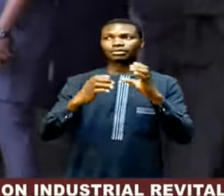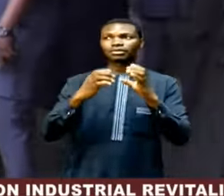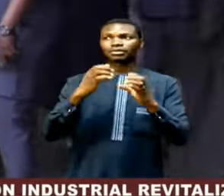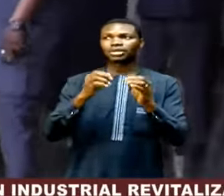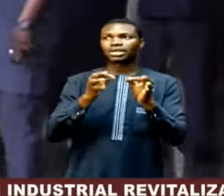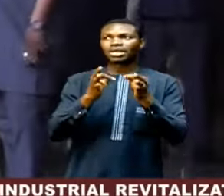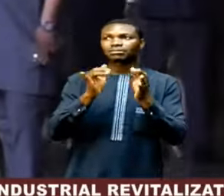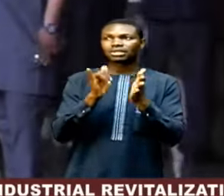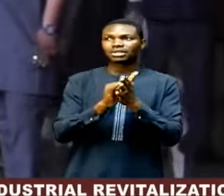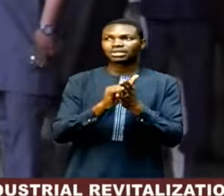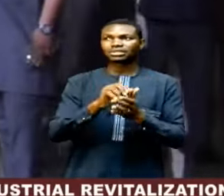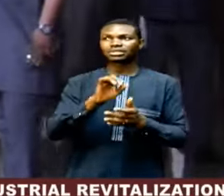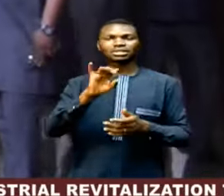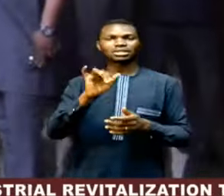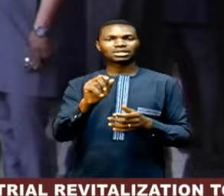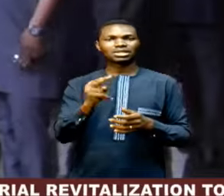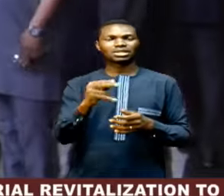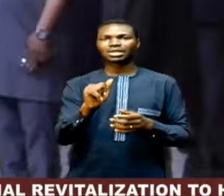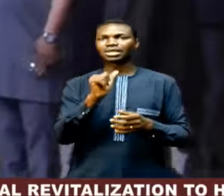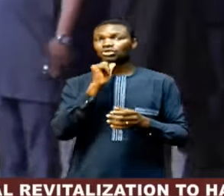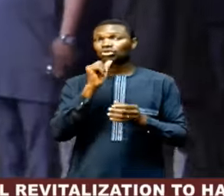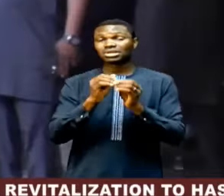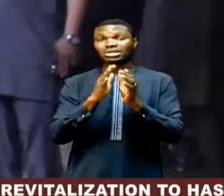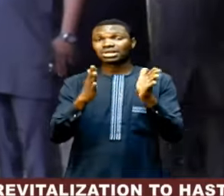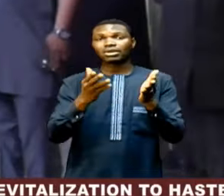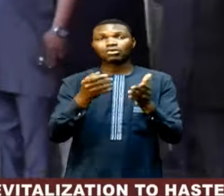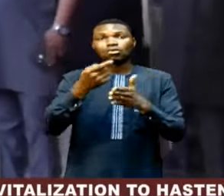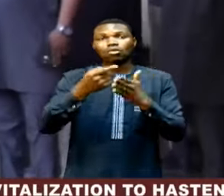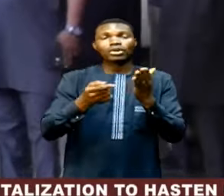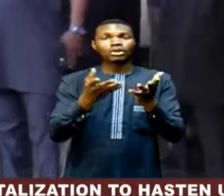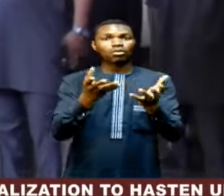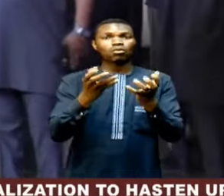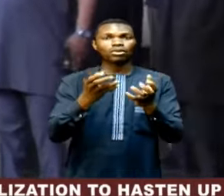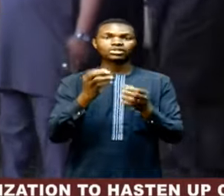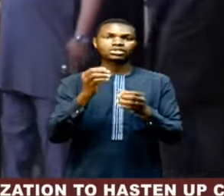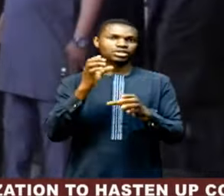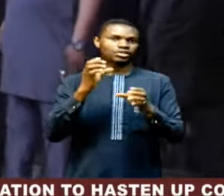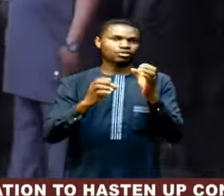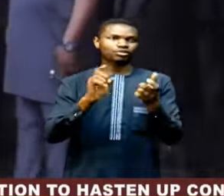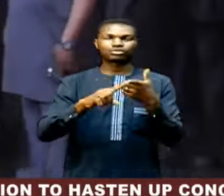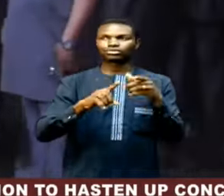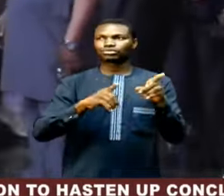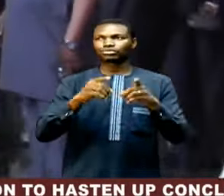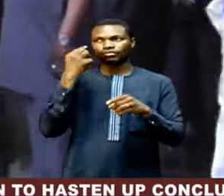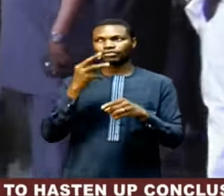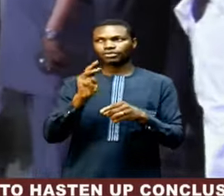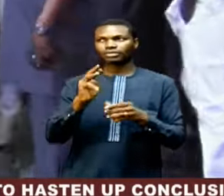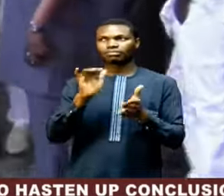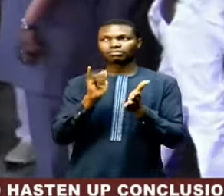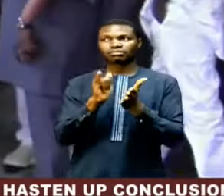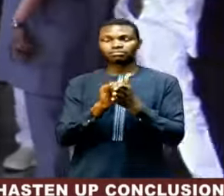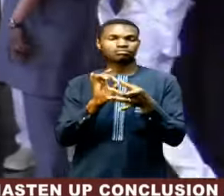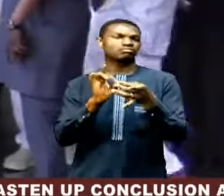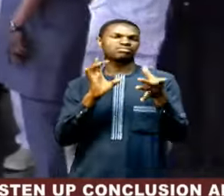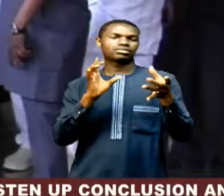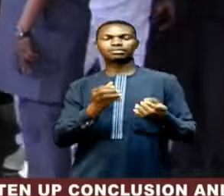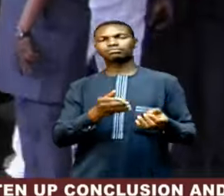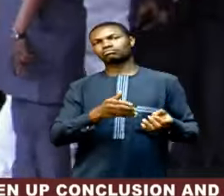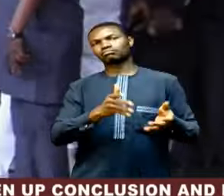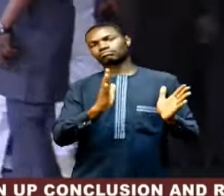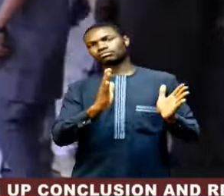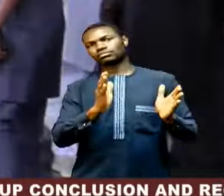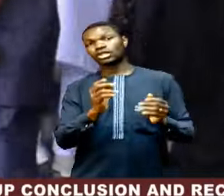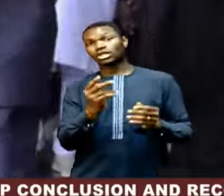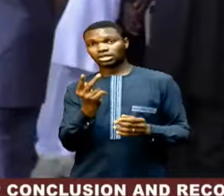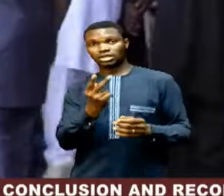not clear about what he wanted the court to do for him, thereby dismissing his claims. The two governorship matters are